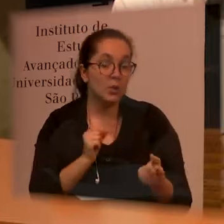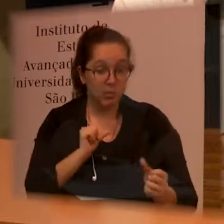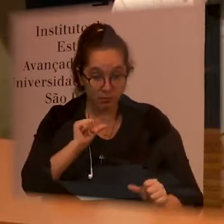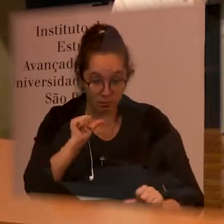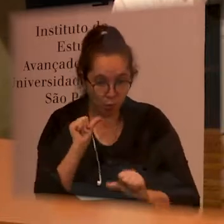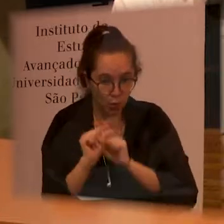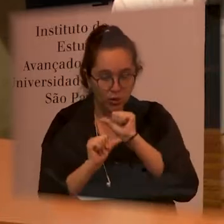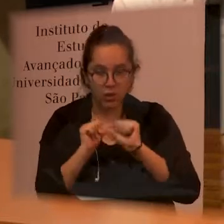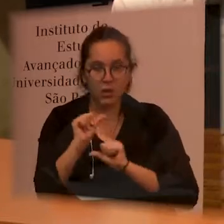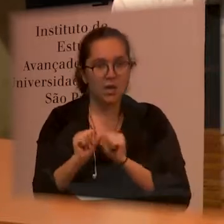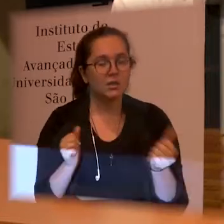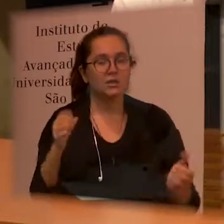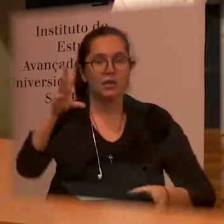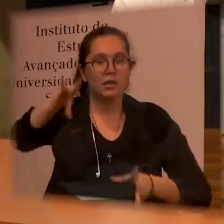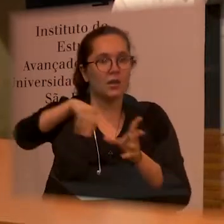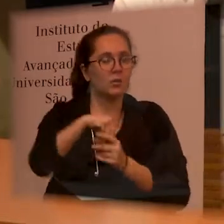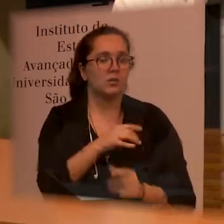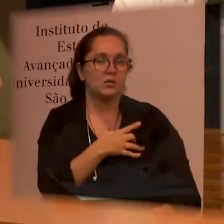more complex